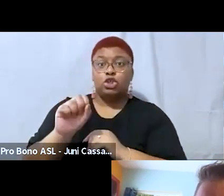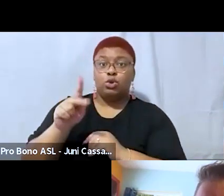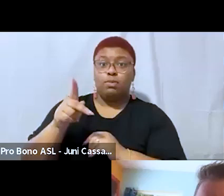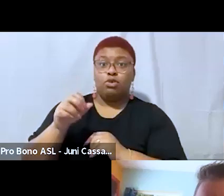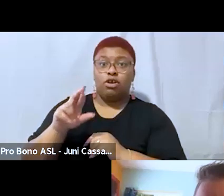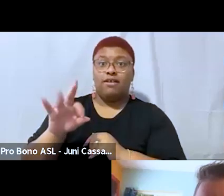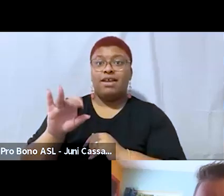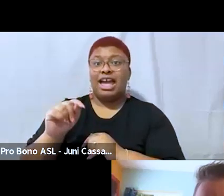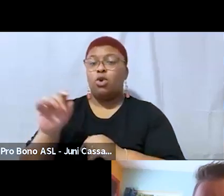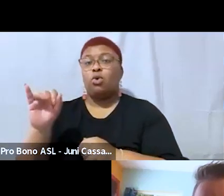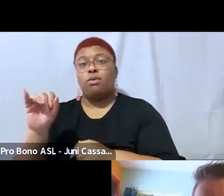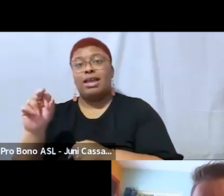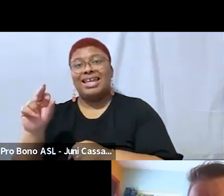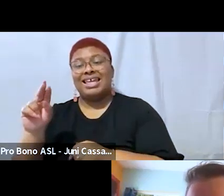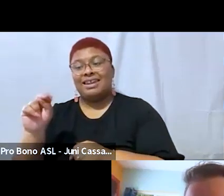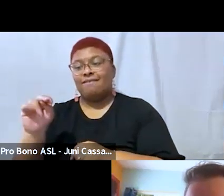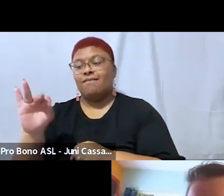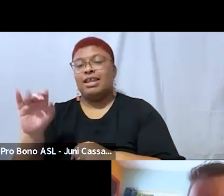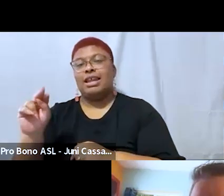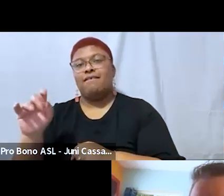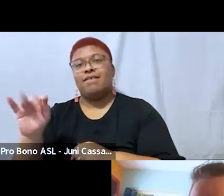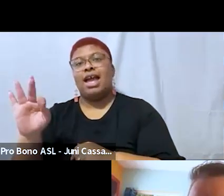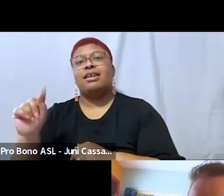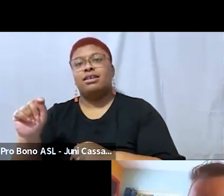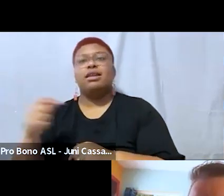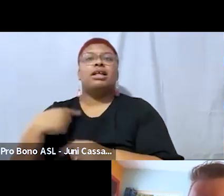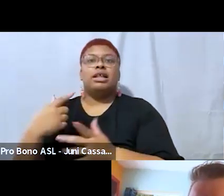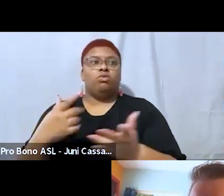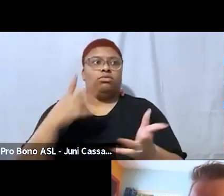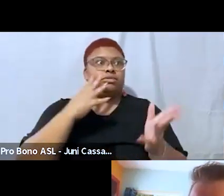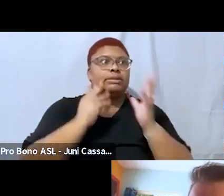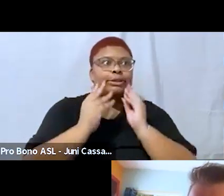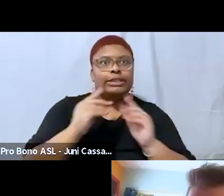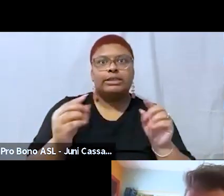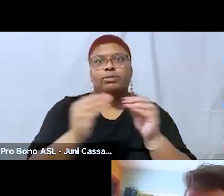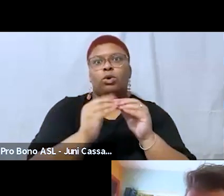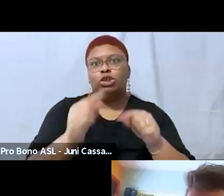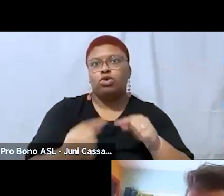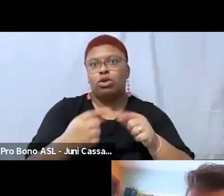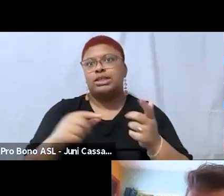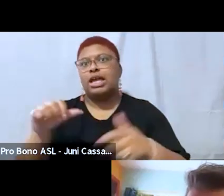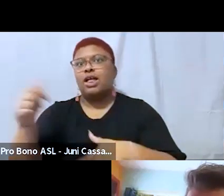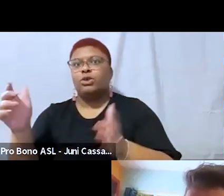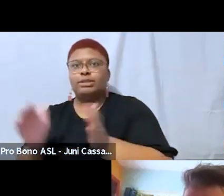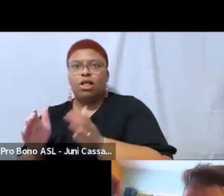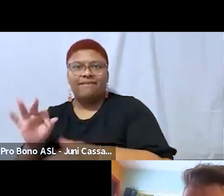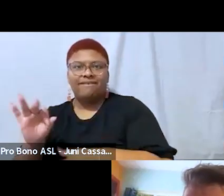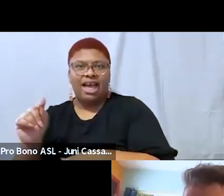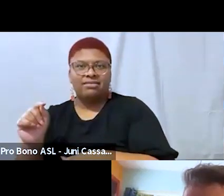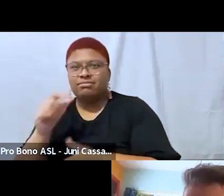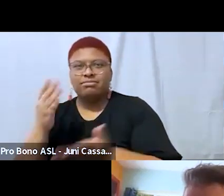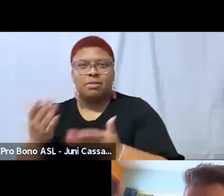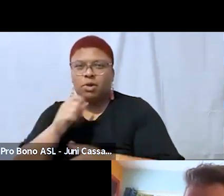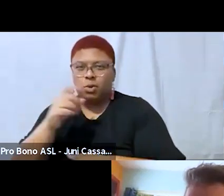you know we go through that smaller fat people do not so um i thought it was amazing language to